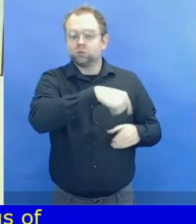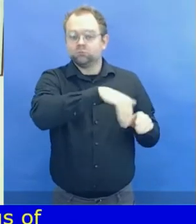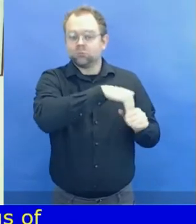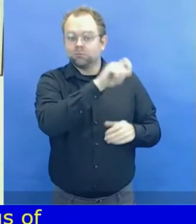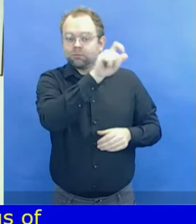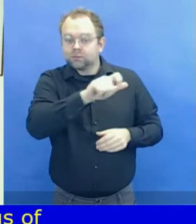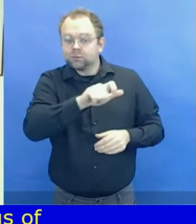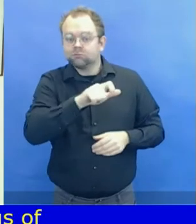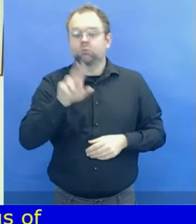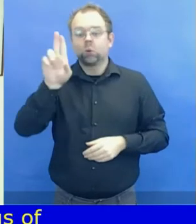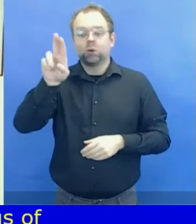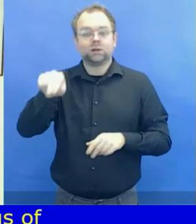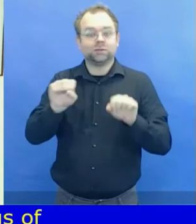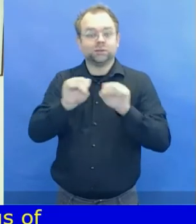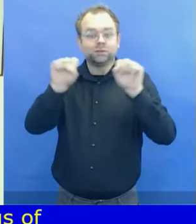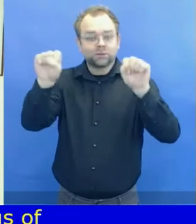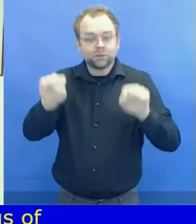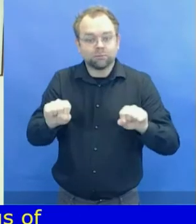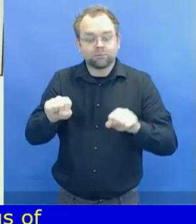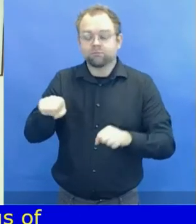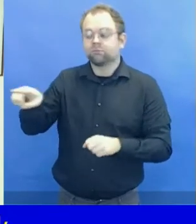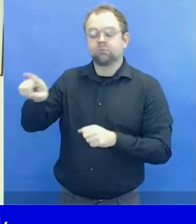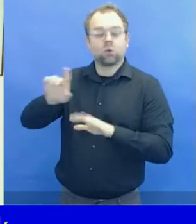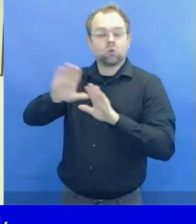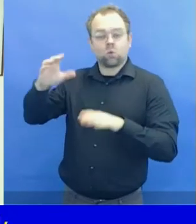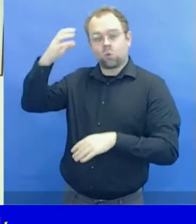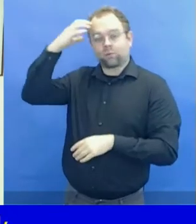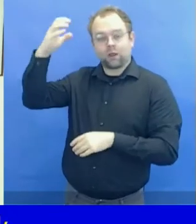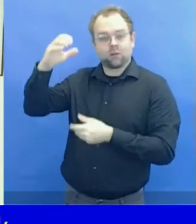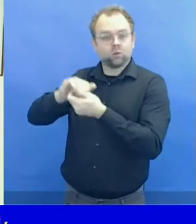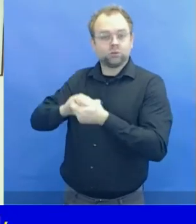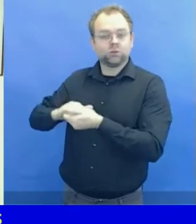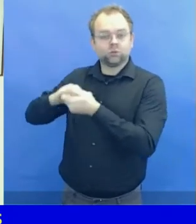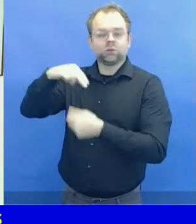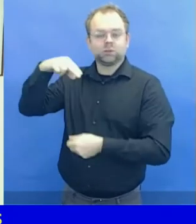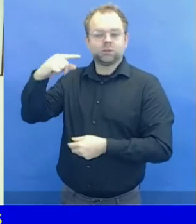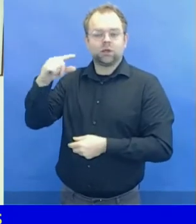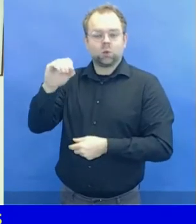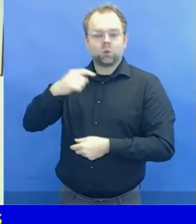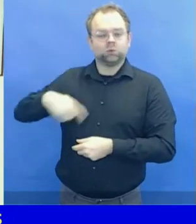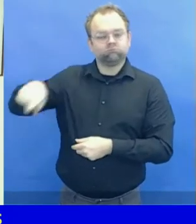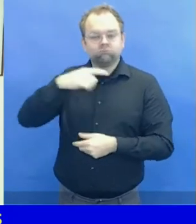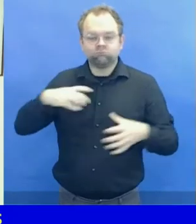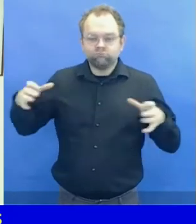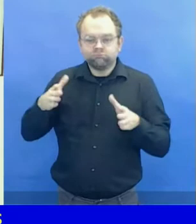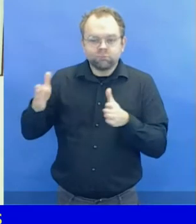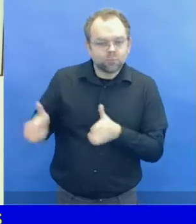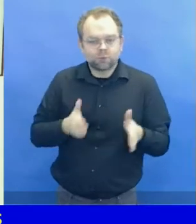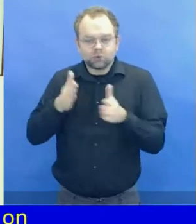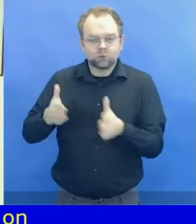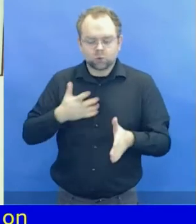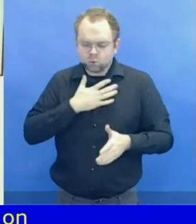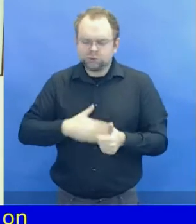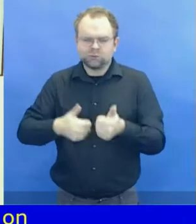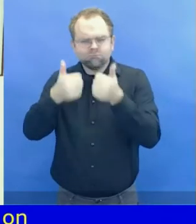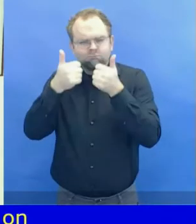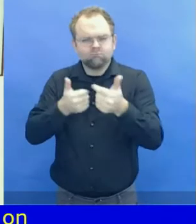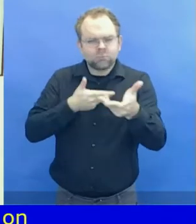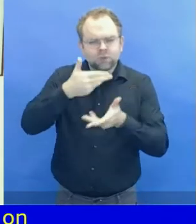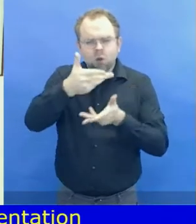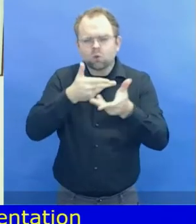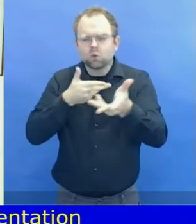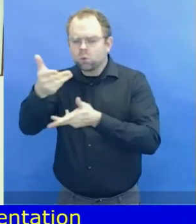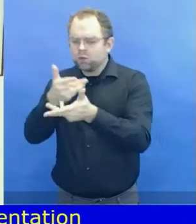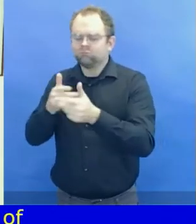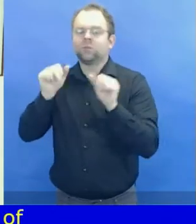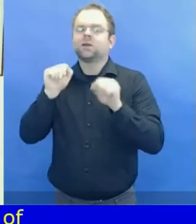the full implementation of the Convention on the Rights of Persons with Disabilities, to promote the human rights and move towards